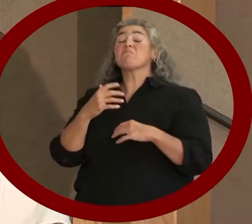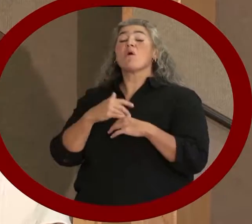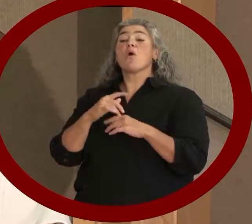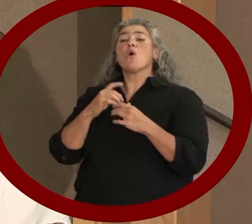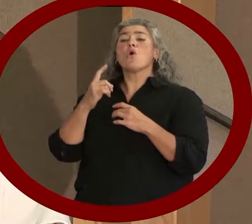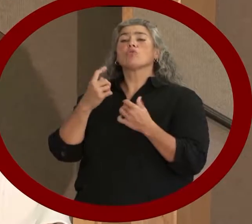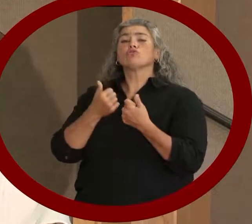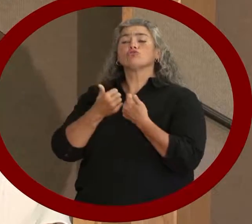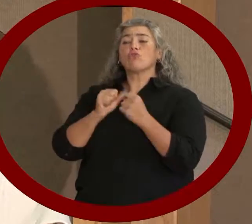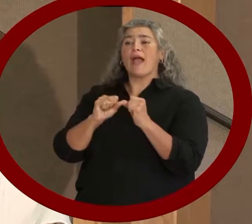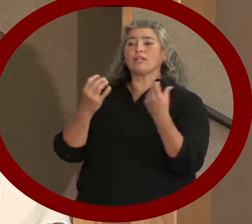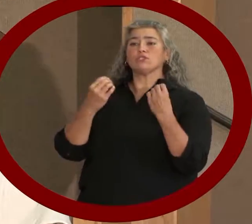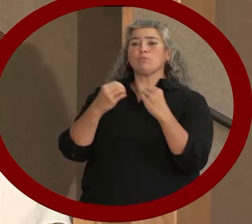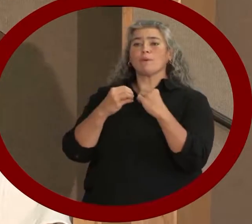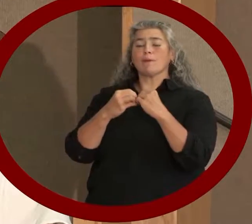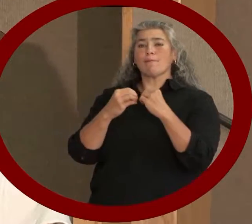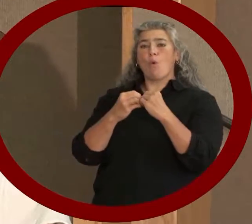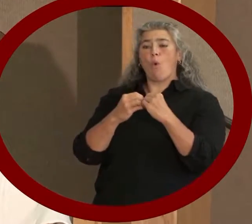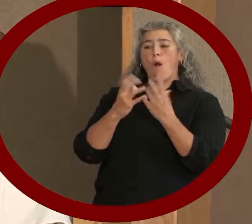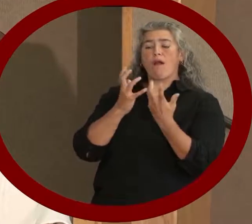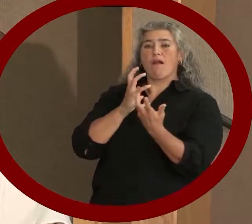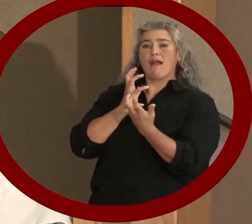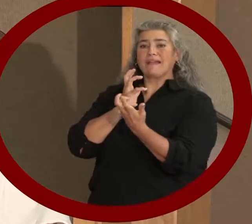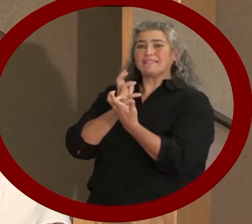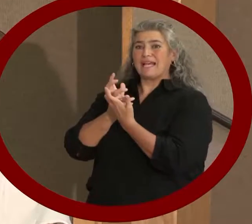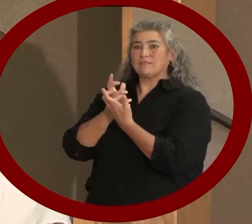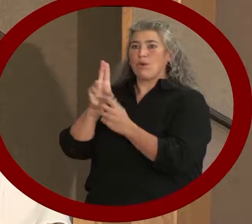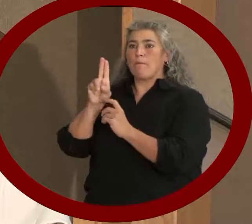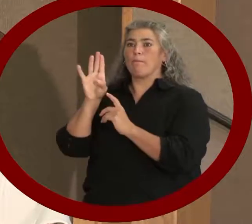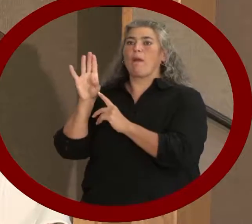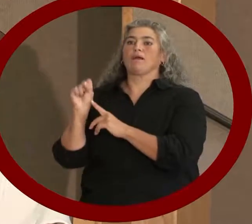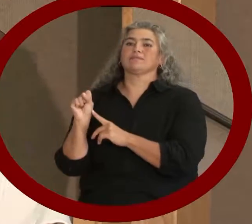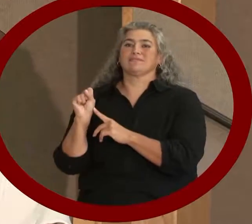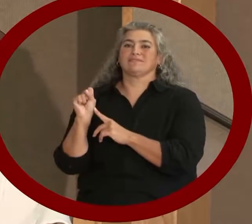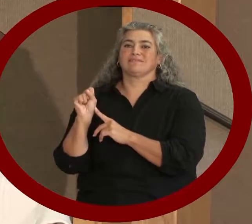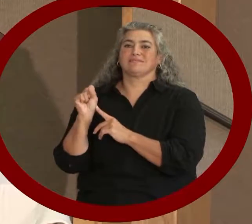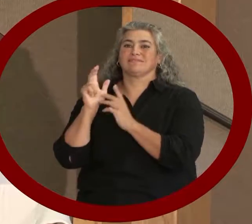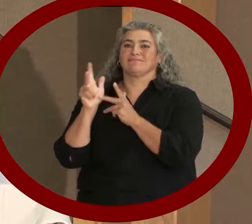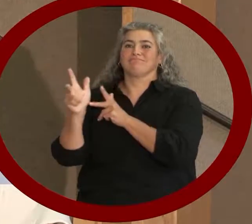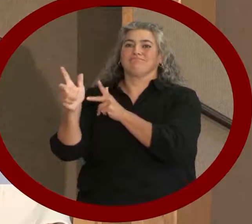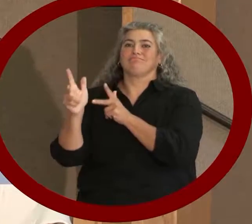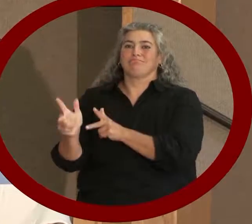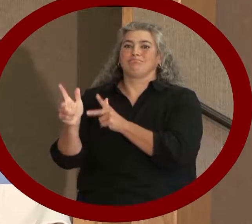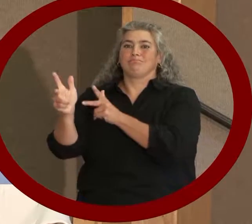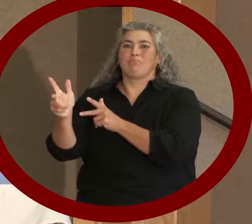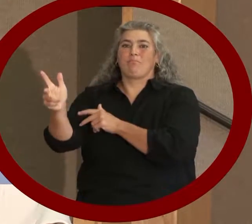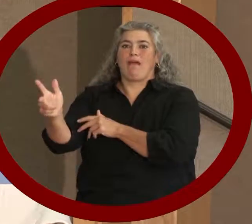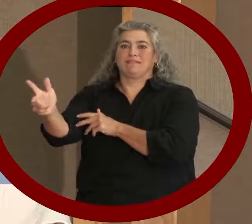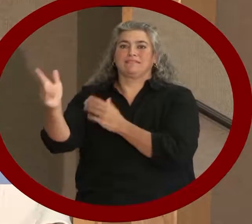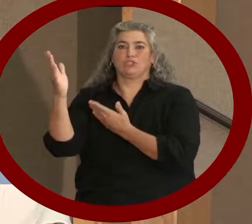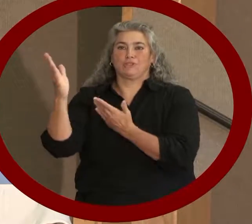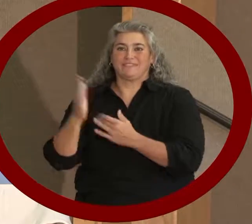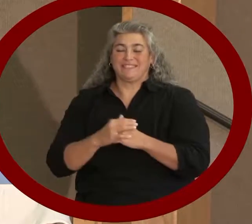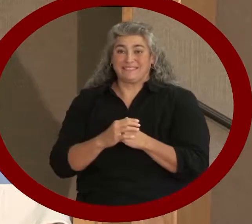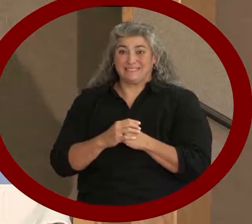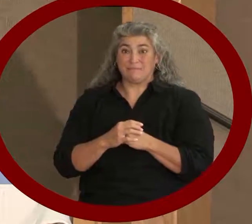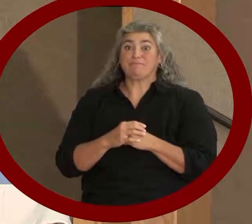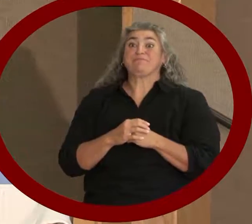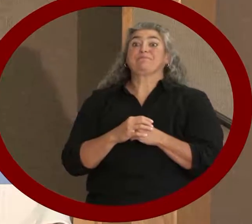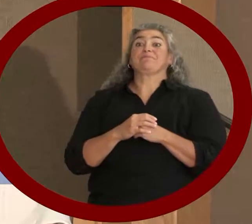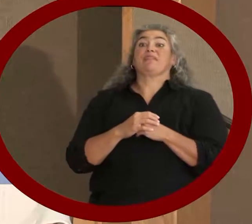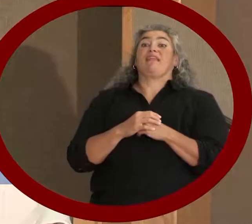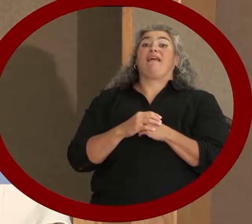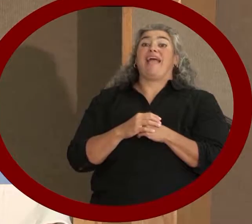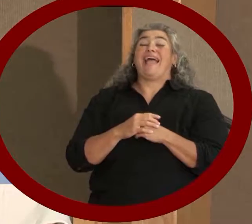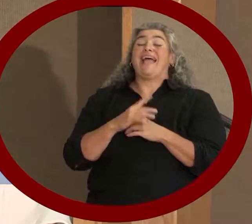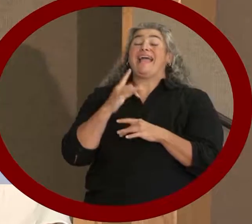more accessible bus stops. With these achievements, decades of